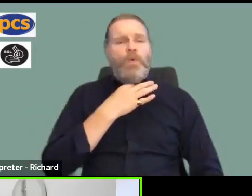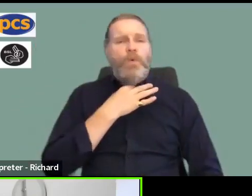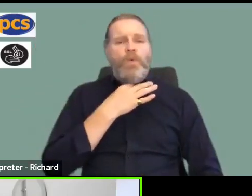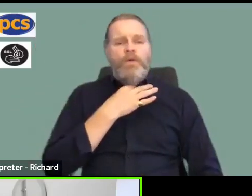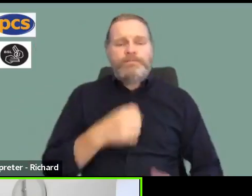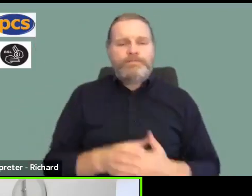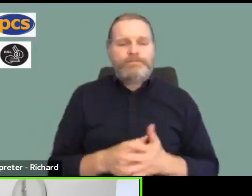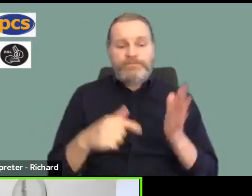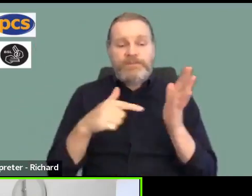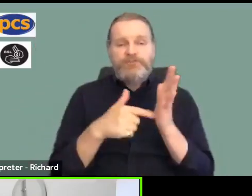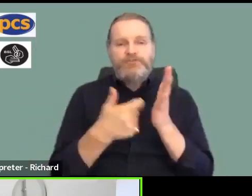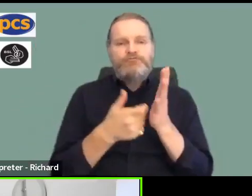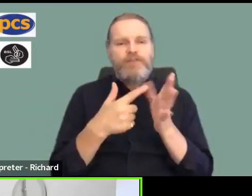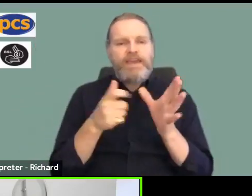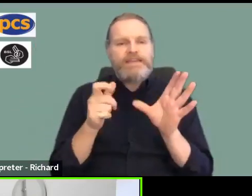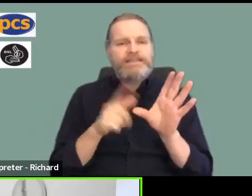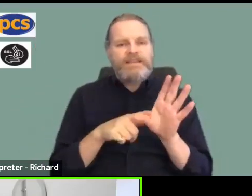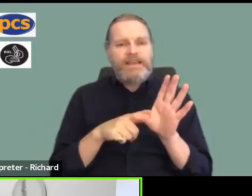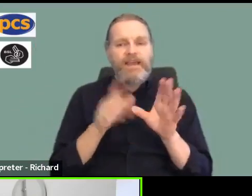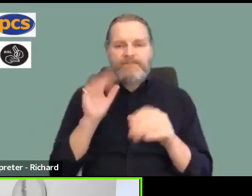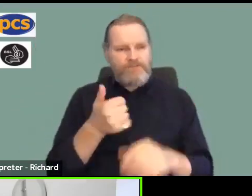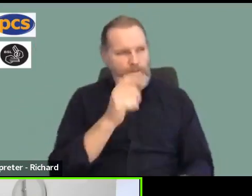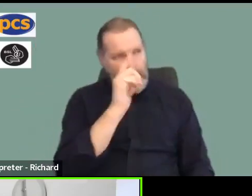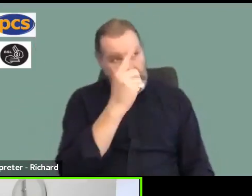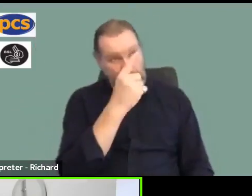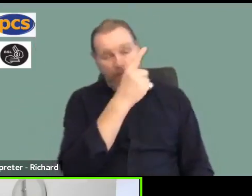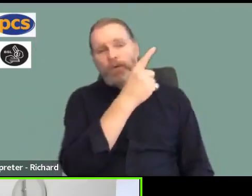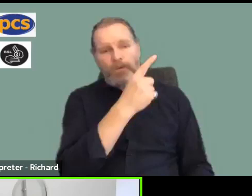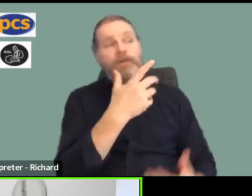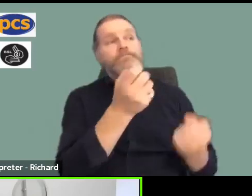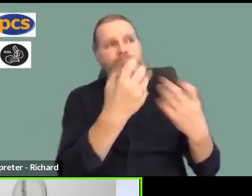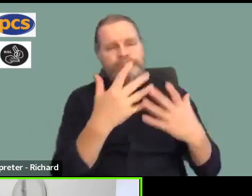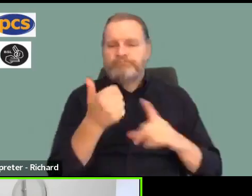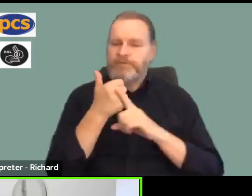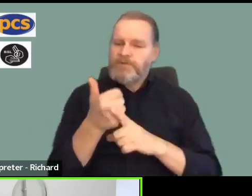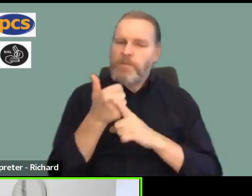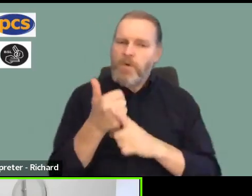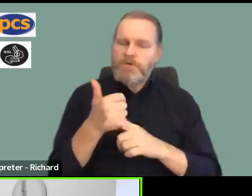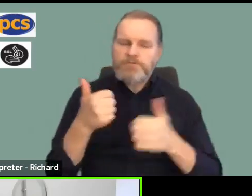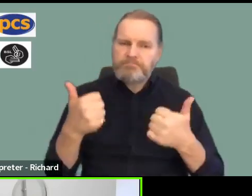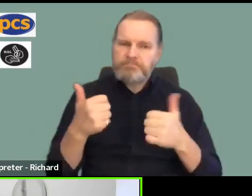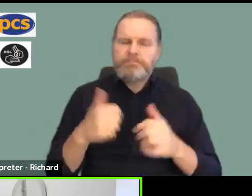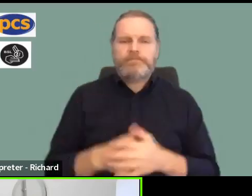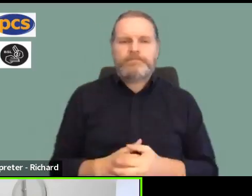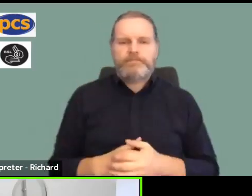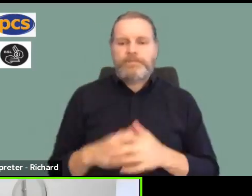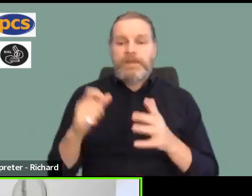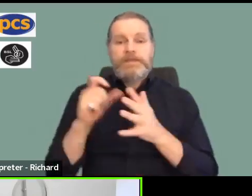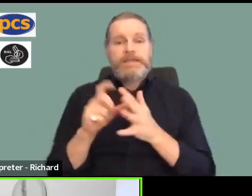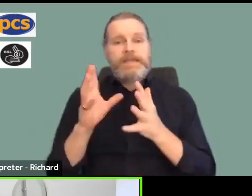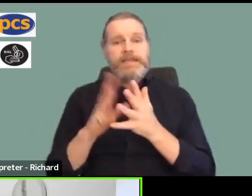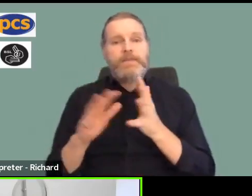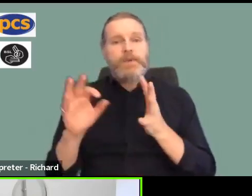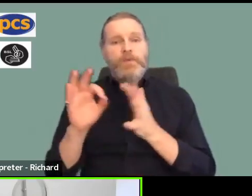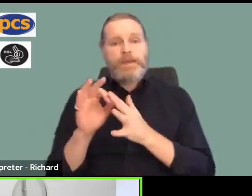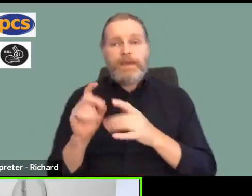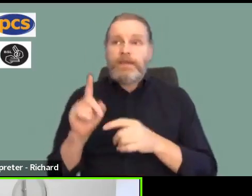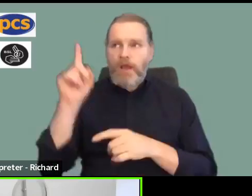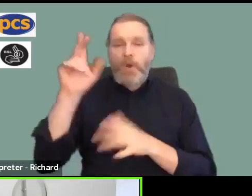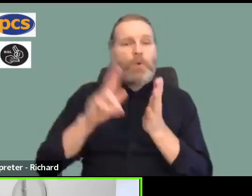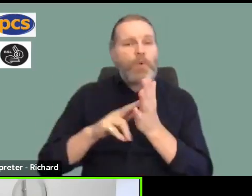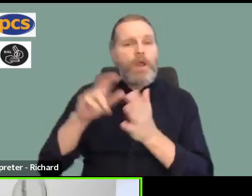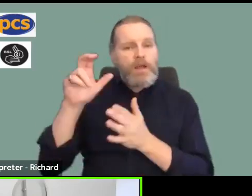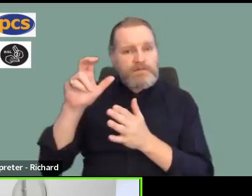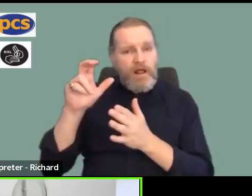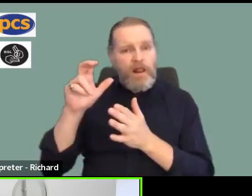Hilton, Revenue and Customs Merseyside and NEC member. Solidarity. DWP TTAF Valley branch. PCS Scotland